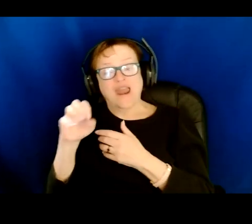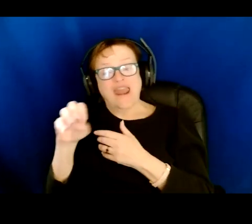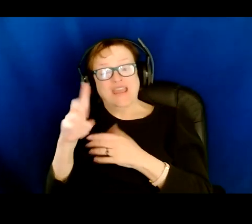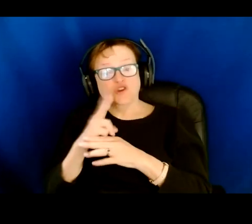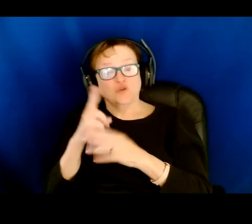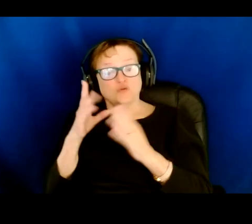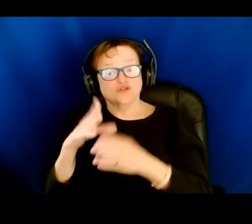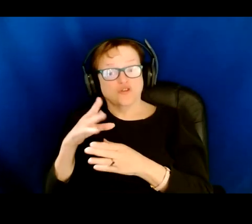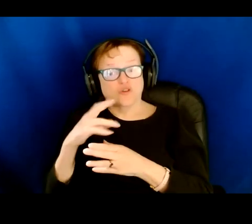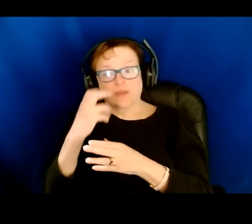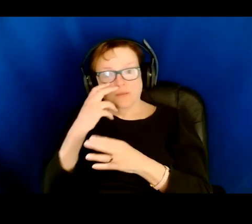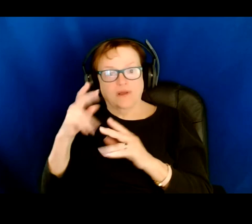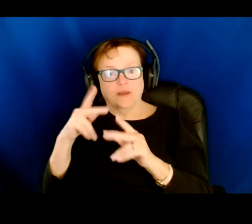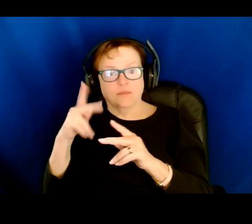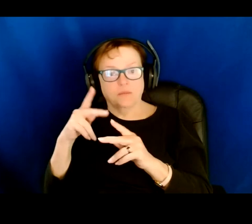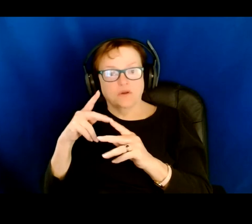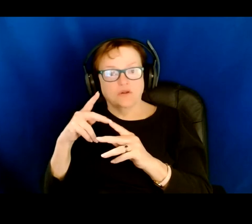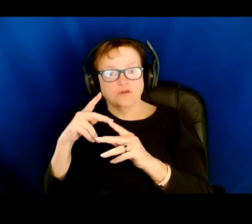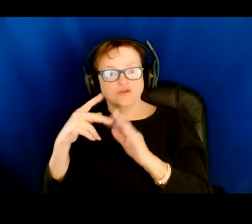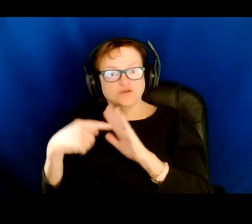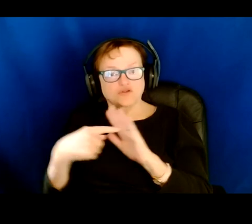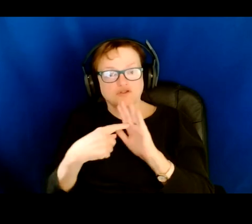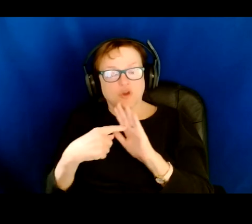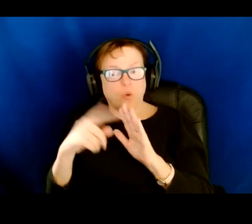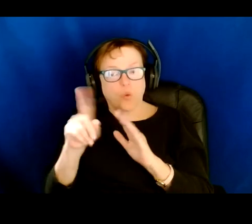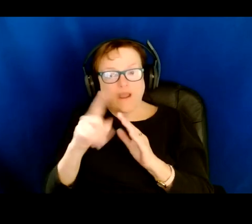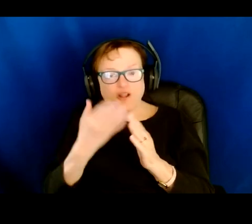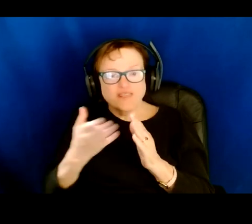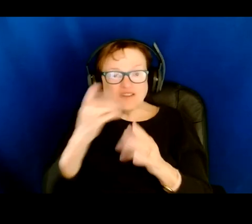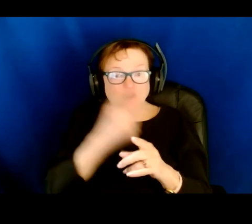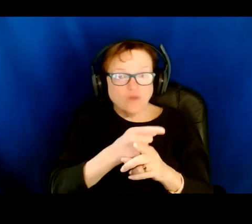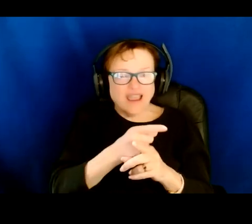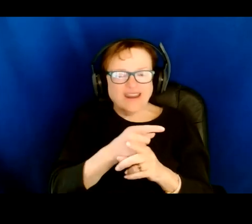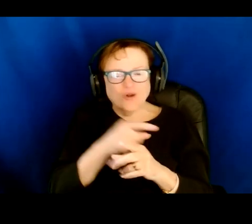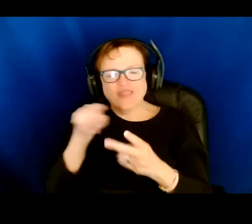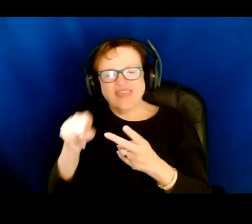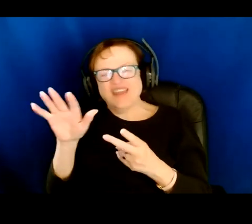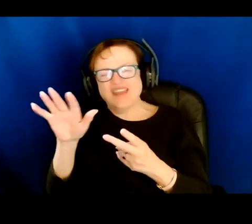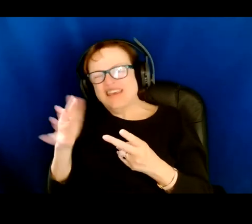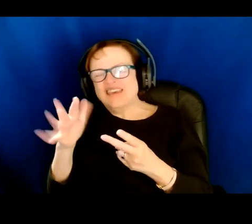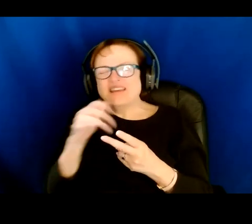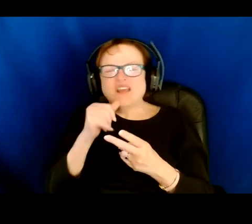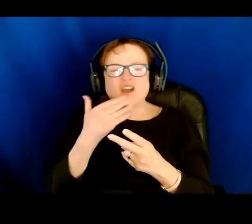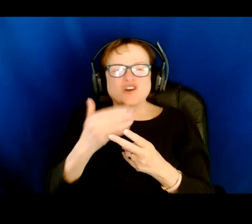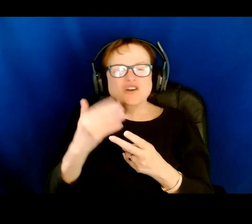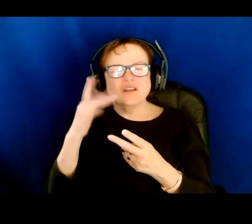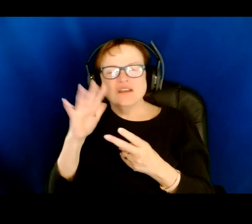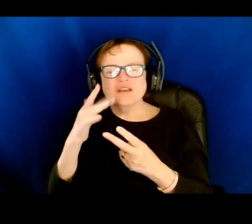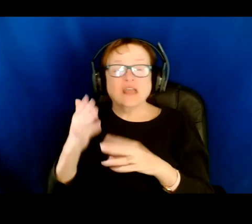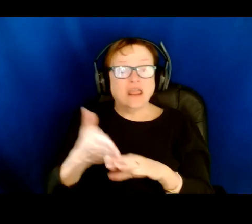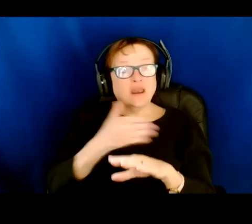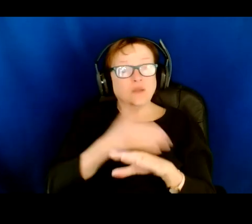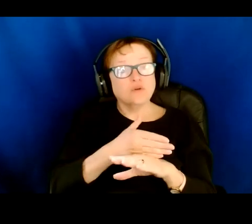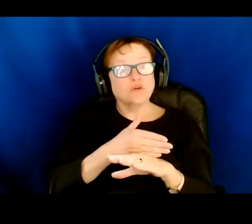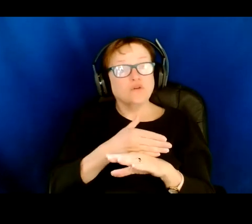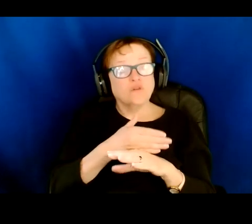you know, where we're doing things right, where we're doing things wrong. And also to experiment and try different